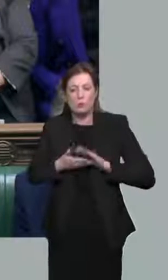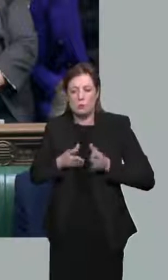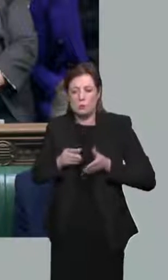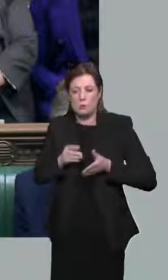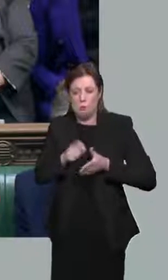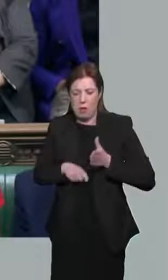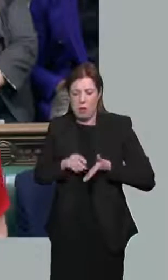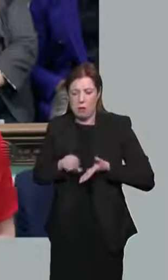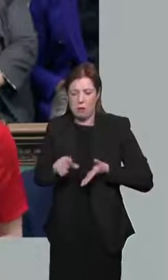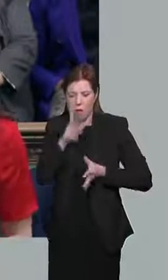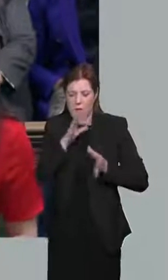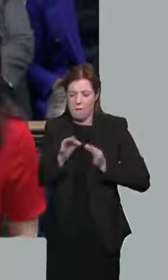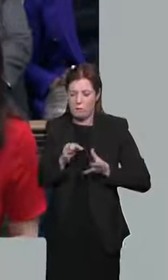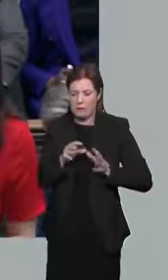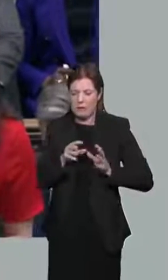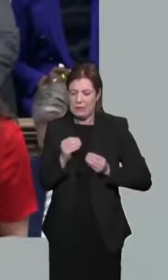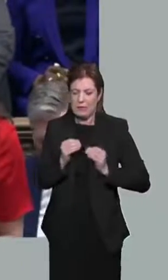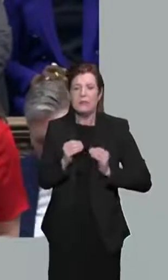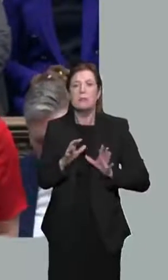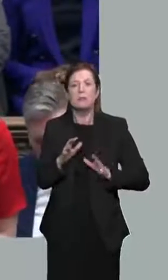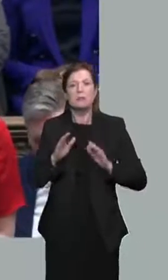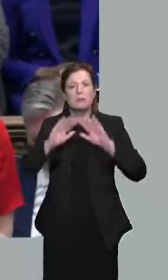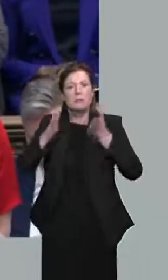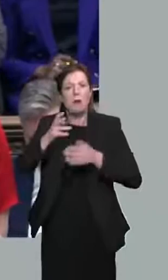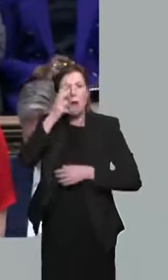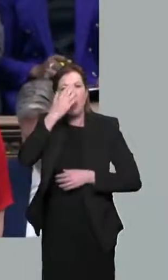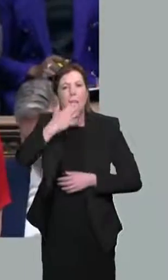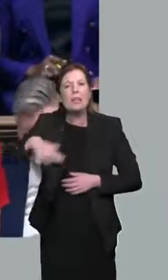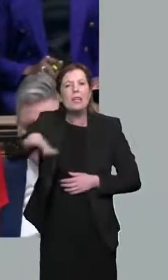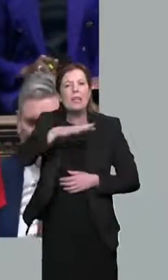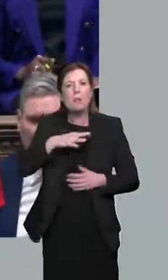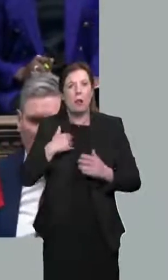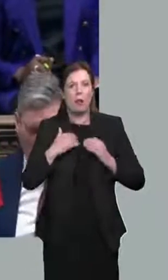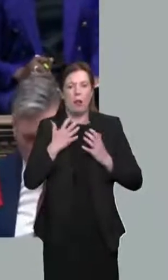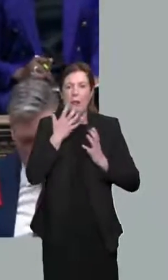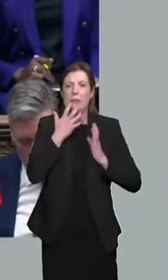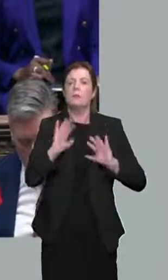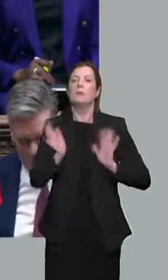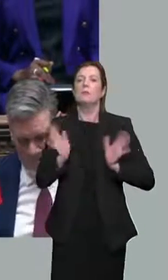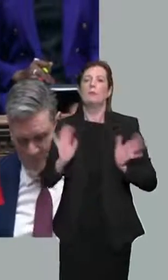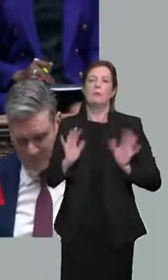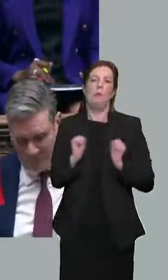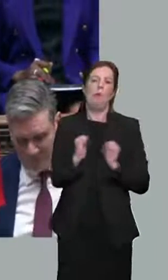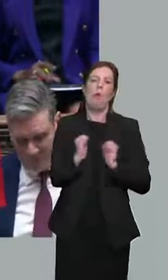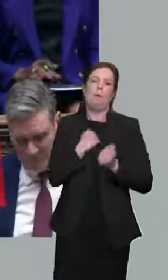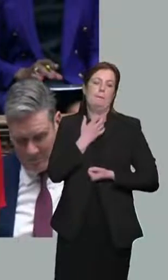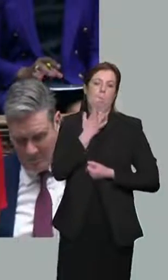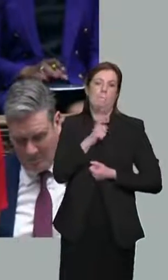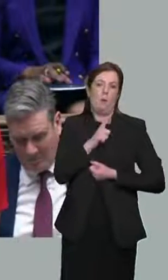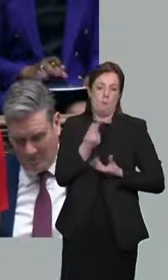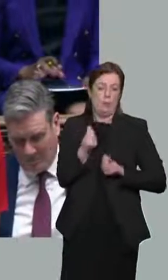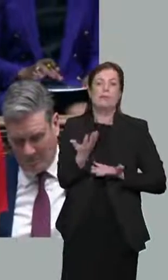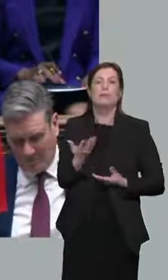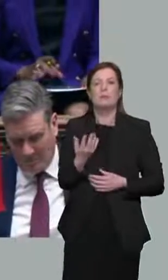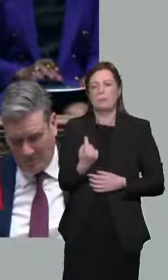children. Older people are hesitating to put the heating on because they are worried about the cost. At the weekend, the Chancellor